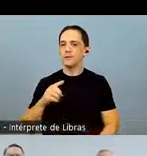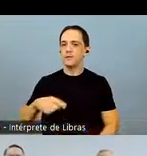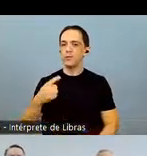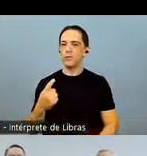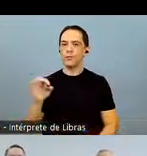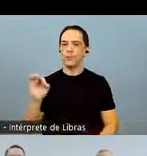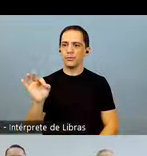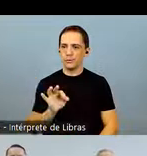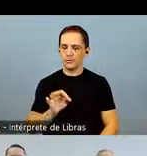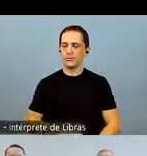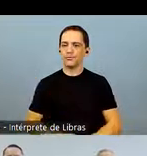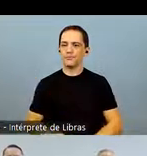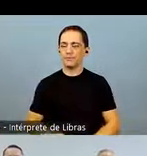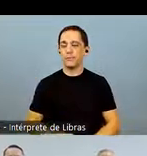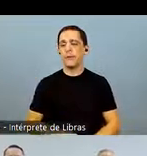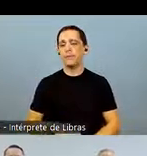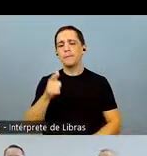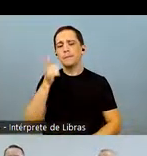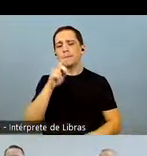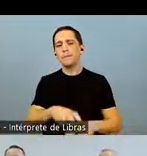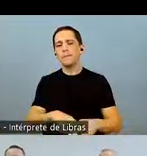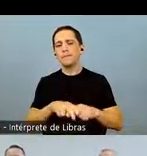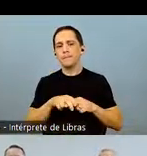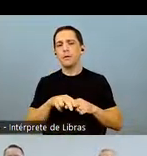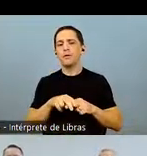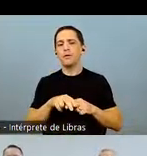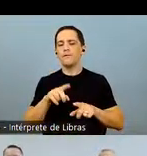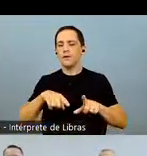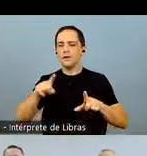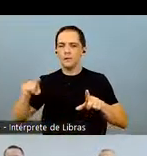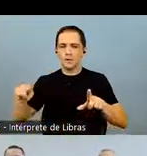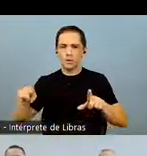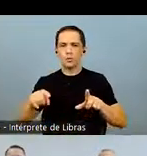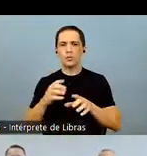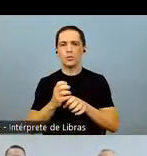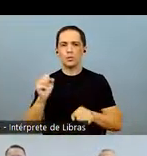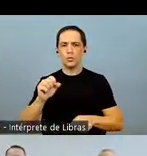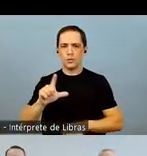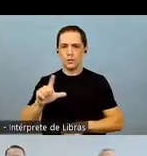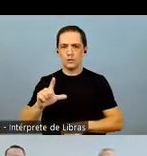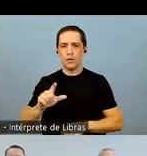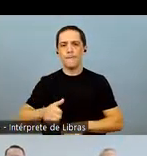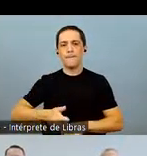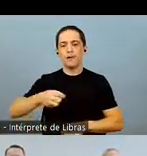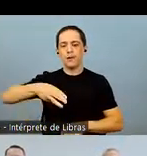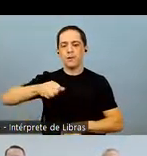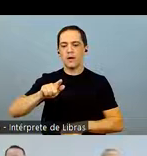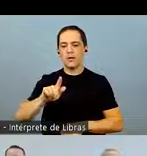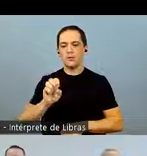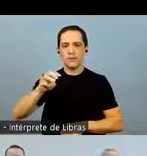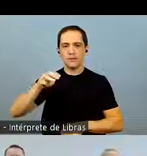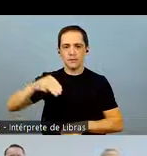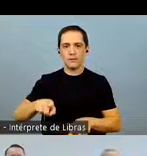$797 million with a net margin of 33%. The main factor that contributed to this